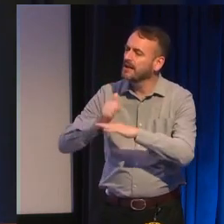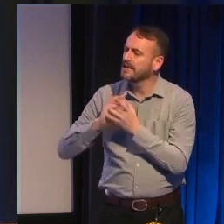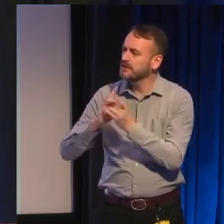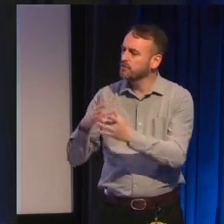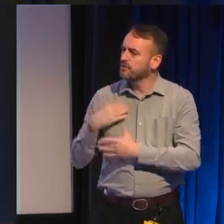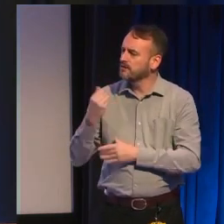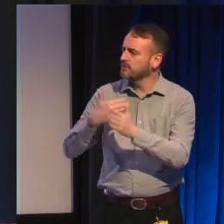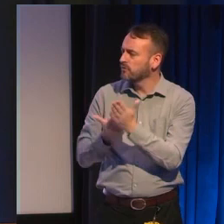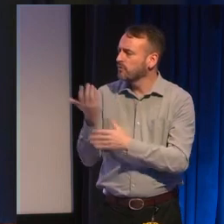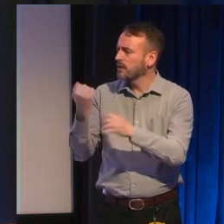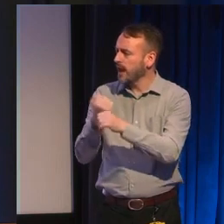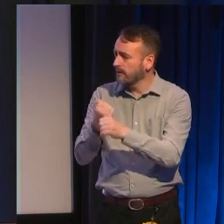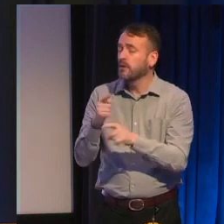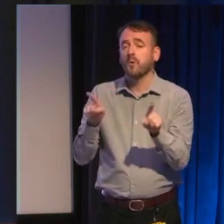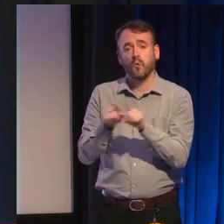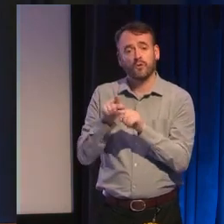just for games